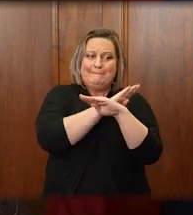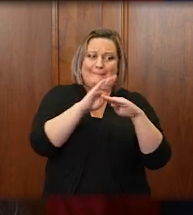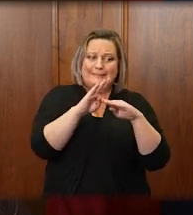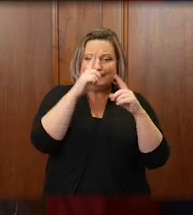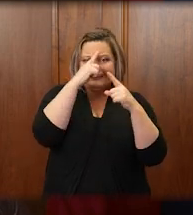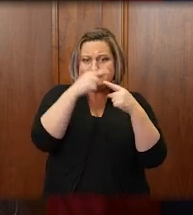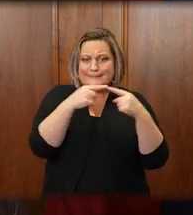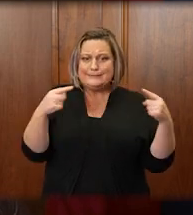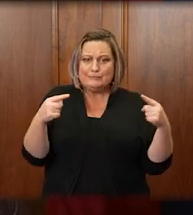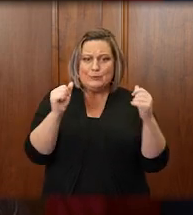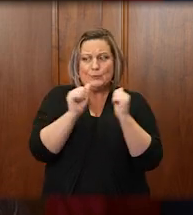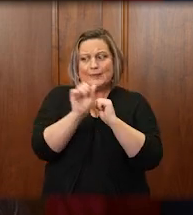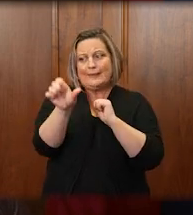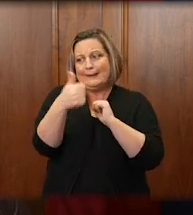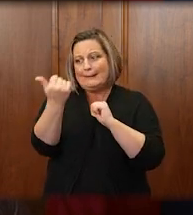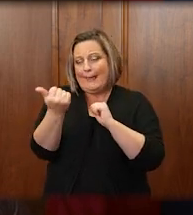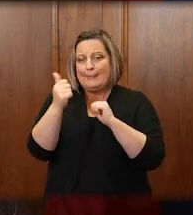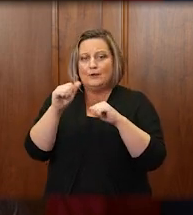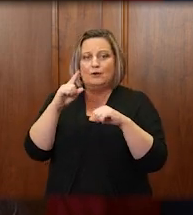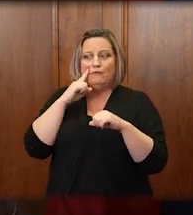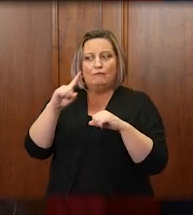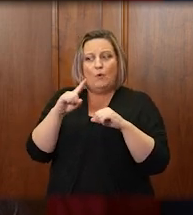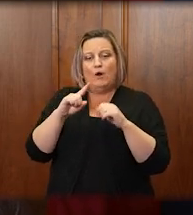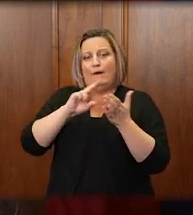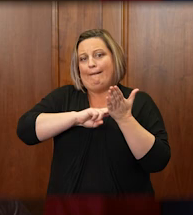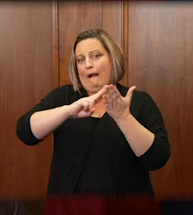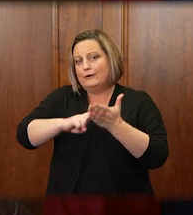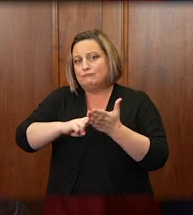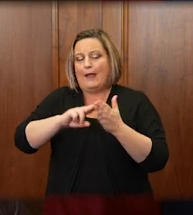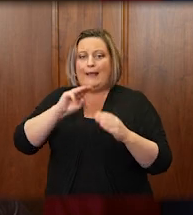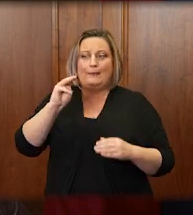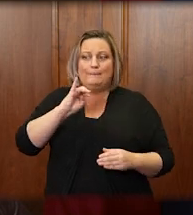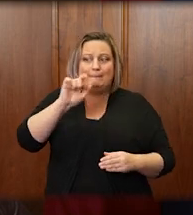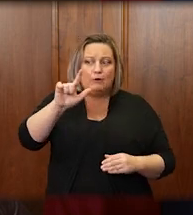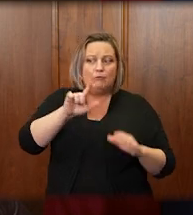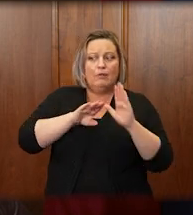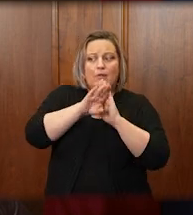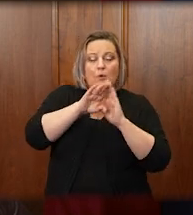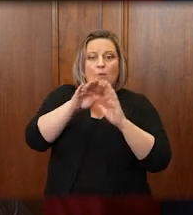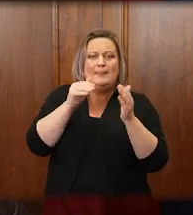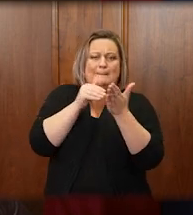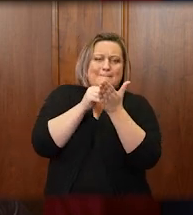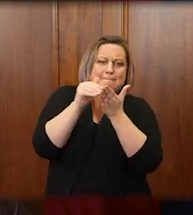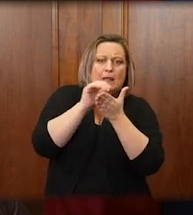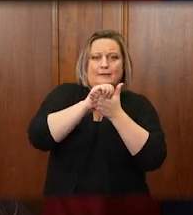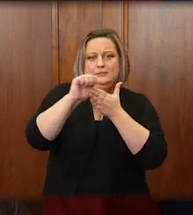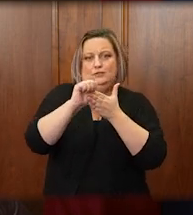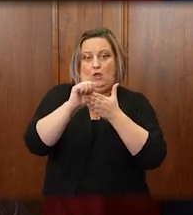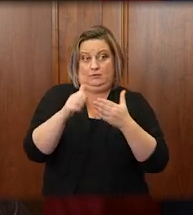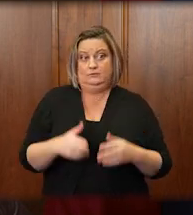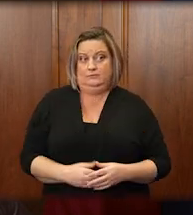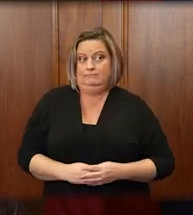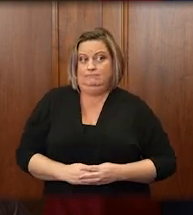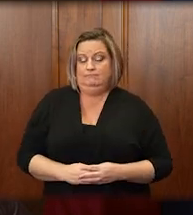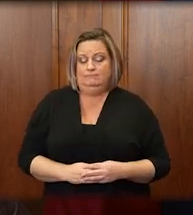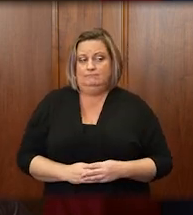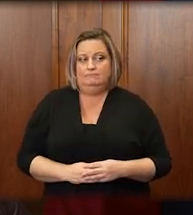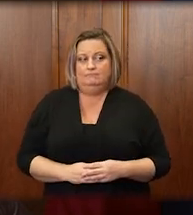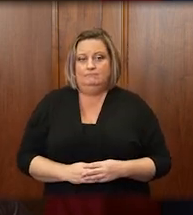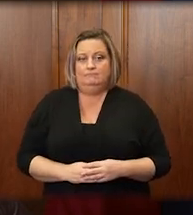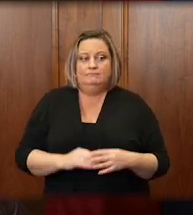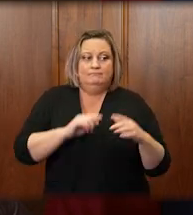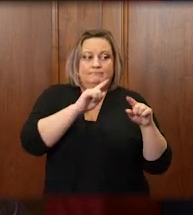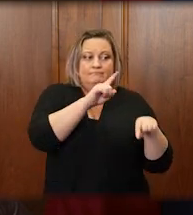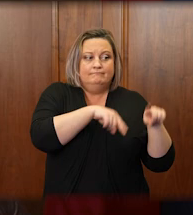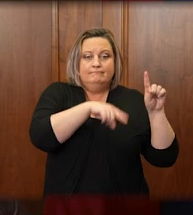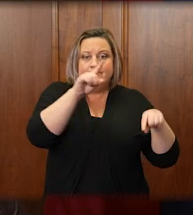similar entity on a mineral development contract with literally millions of dollars at stake. Once those